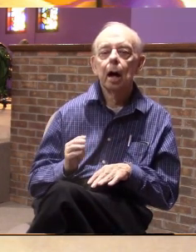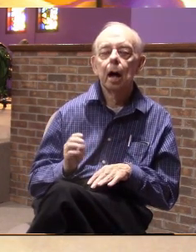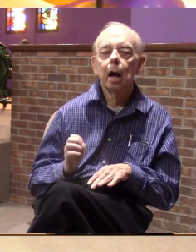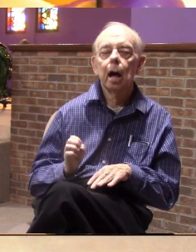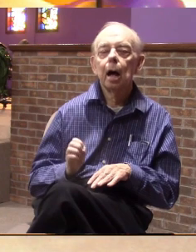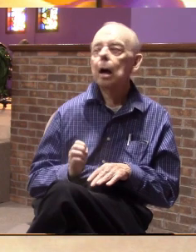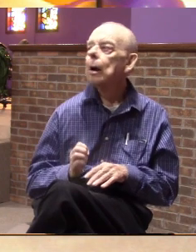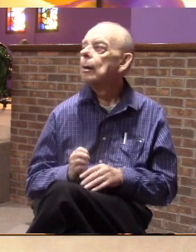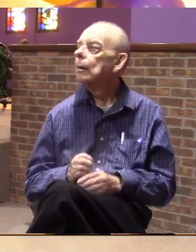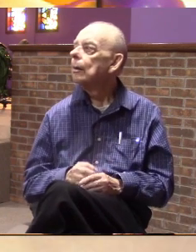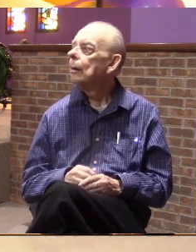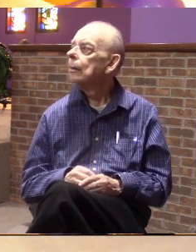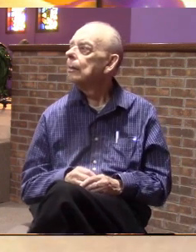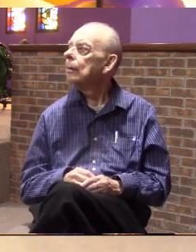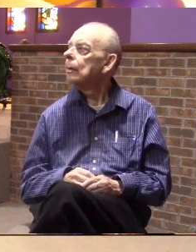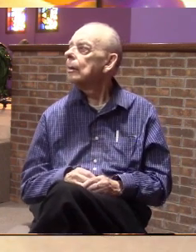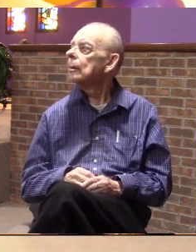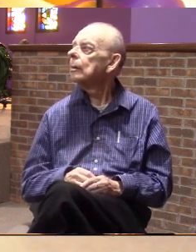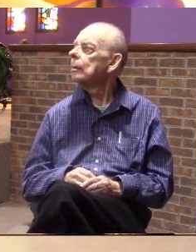maybe I didn't want to see you